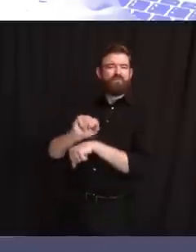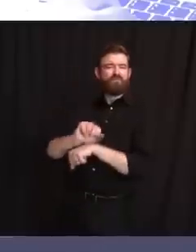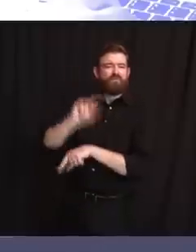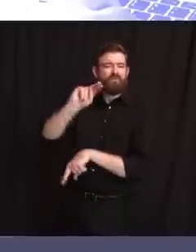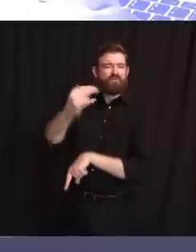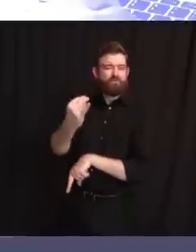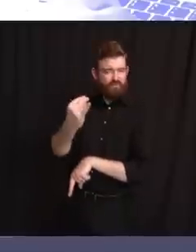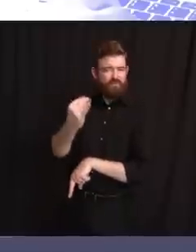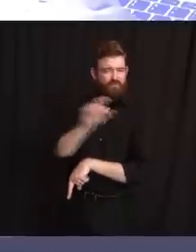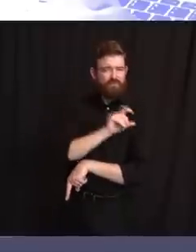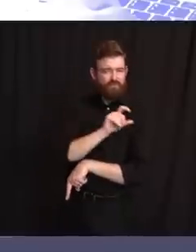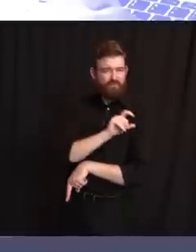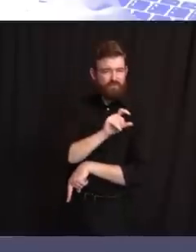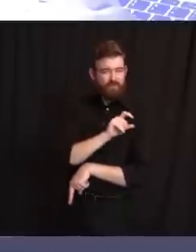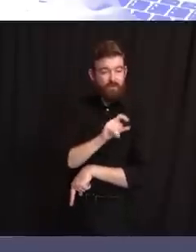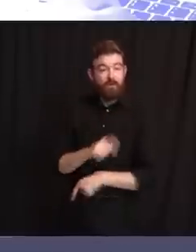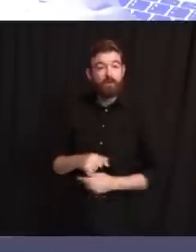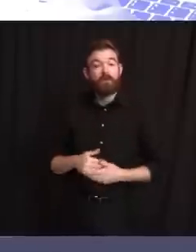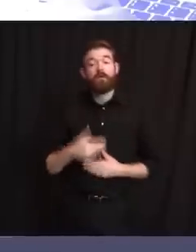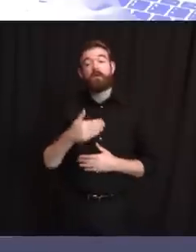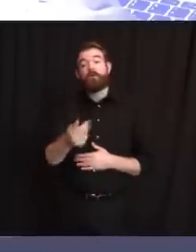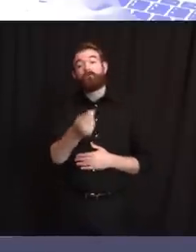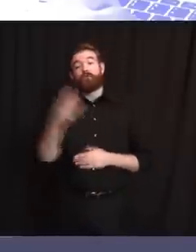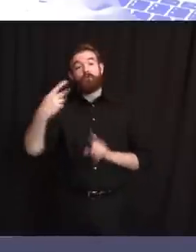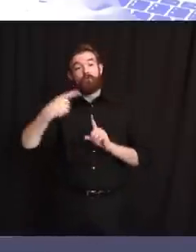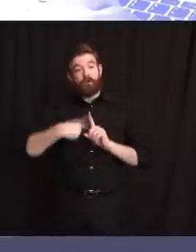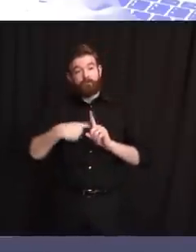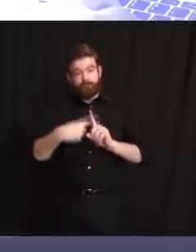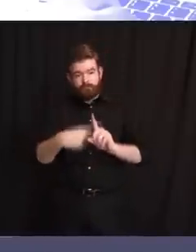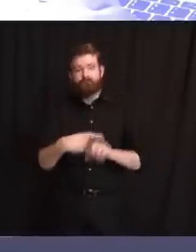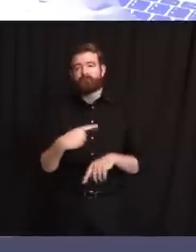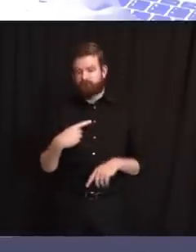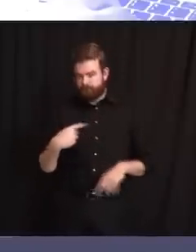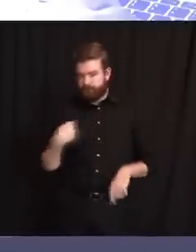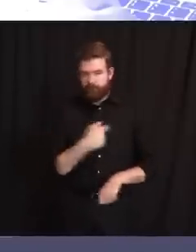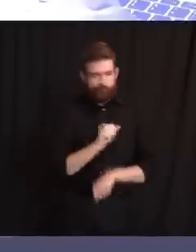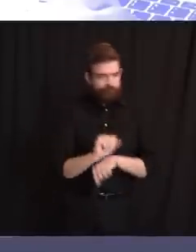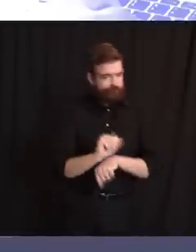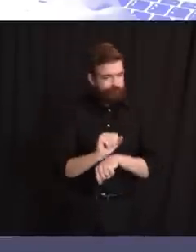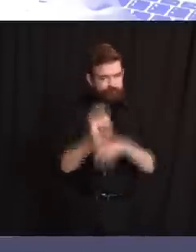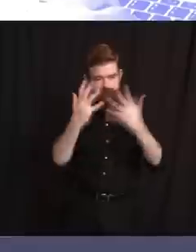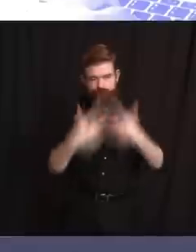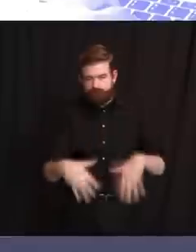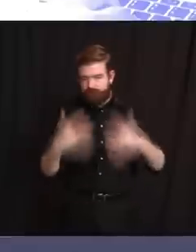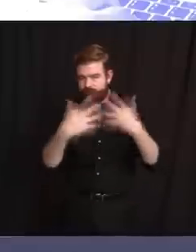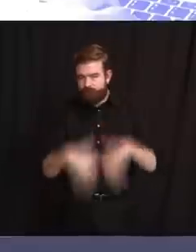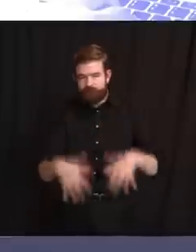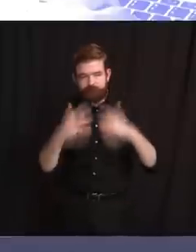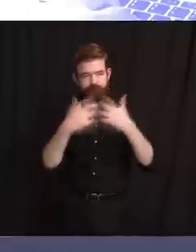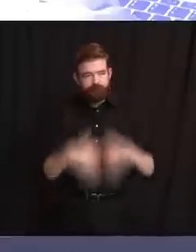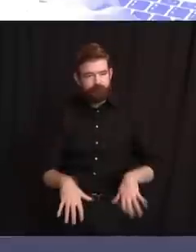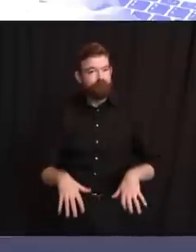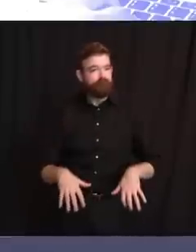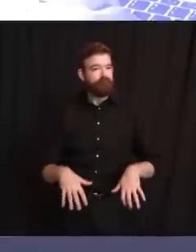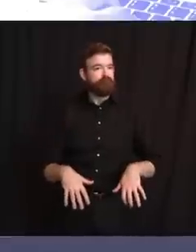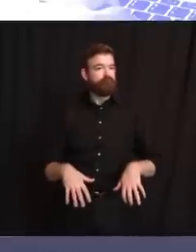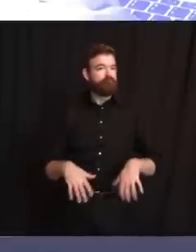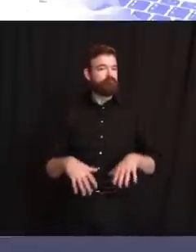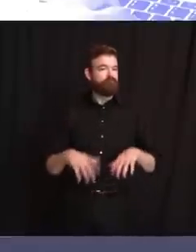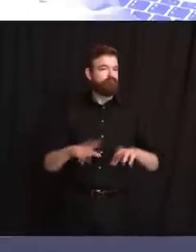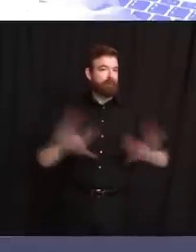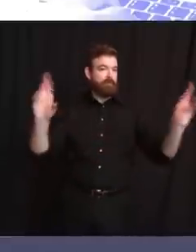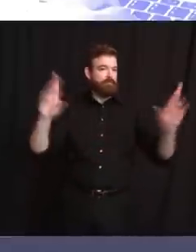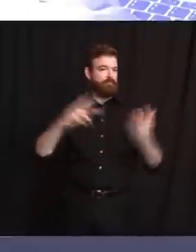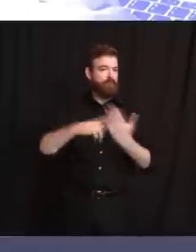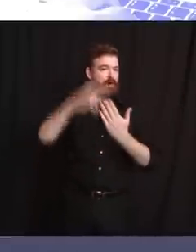at the details of the program and will prepare a plan for its implementation. Third, we're expanding our statewide